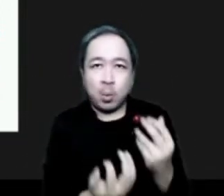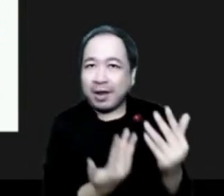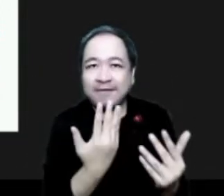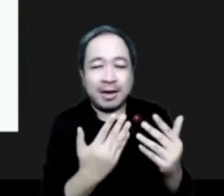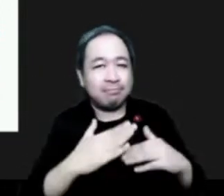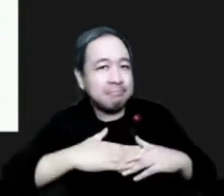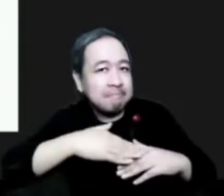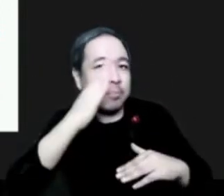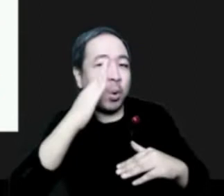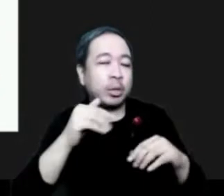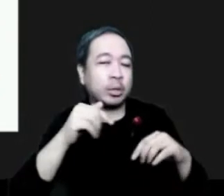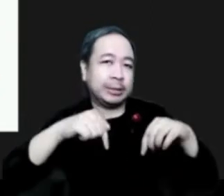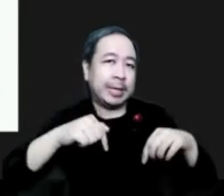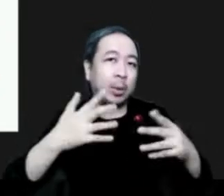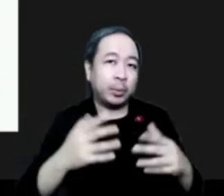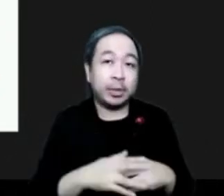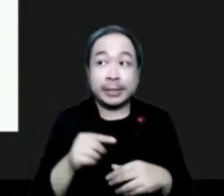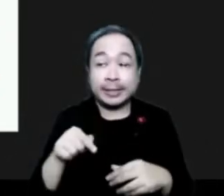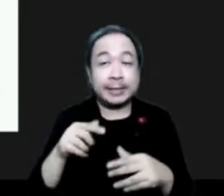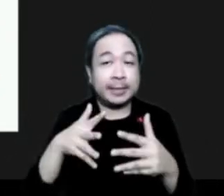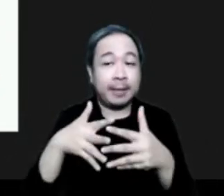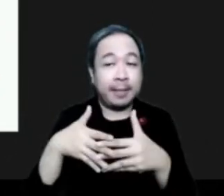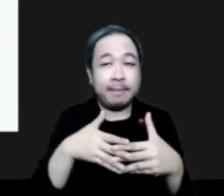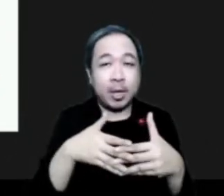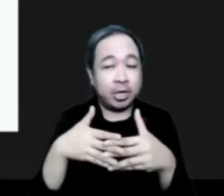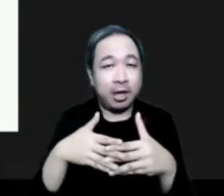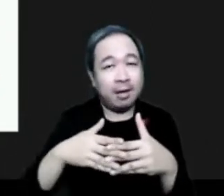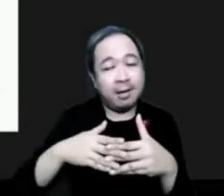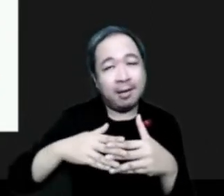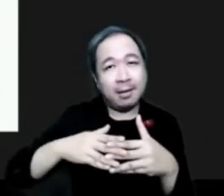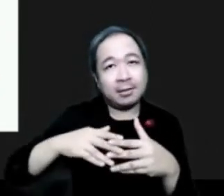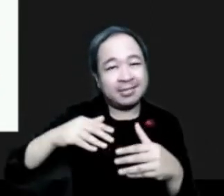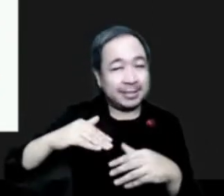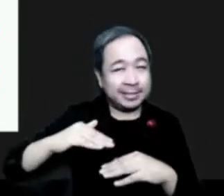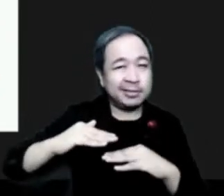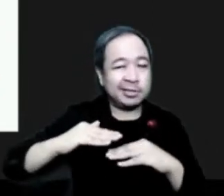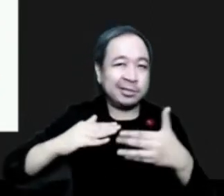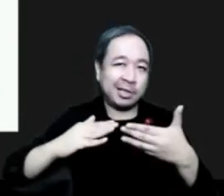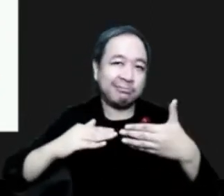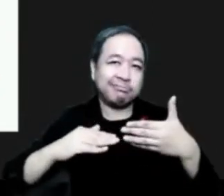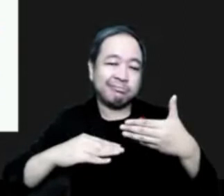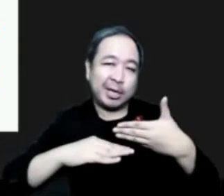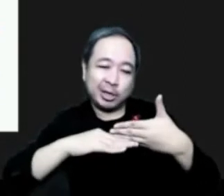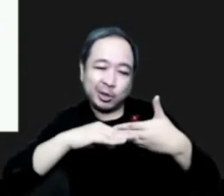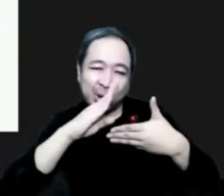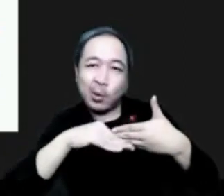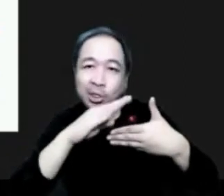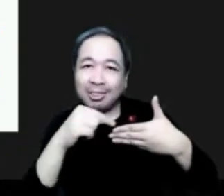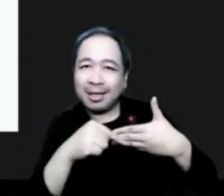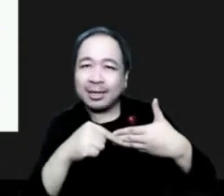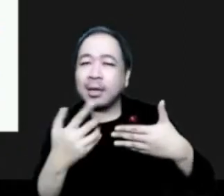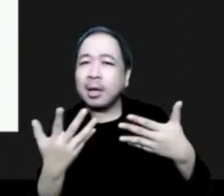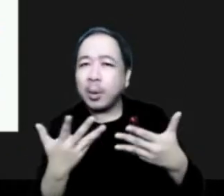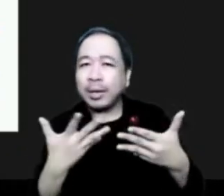event in North America. And as I mentioned, it has a significant impact on our